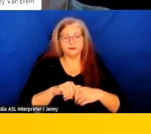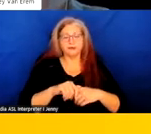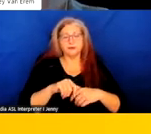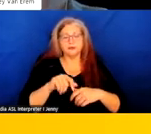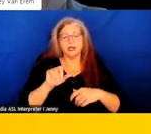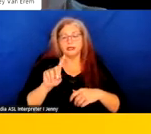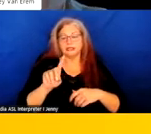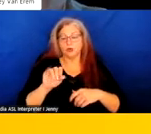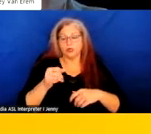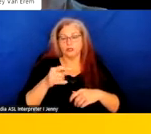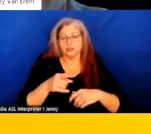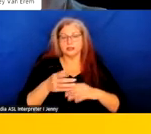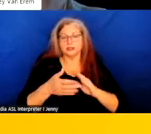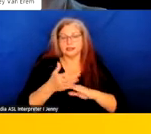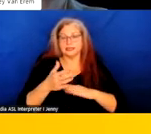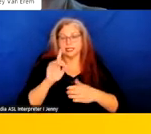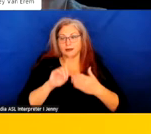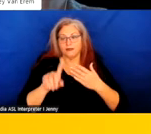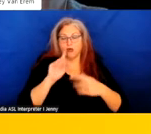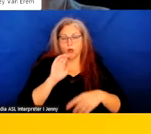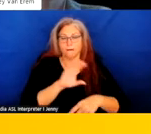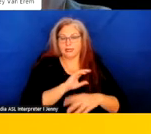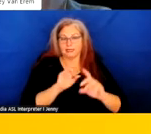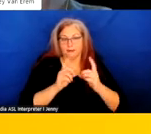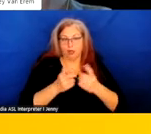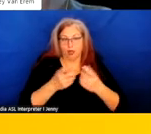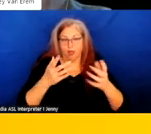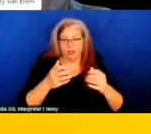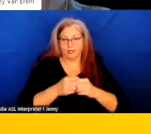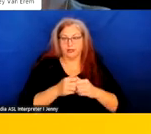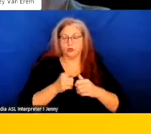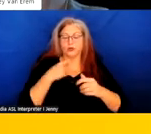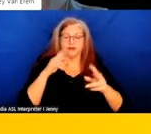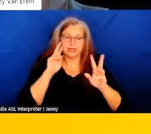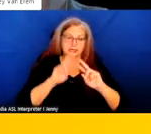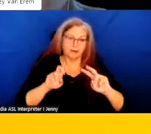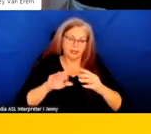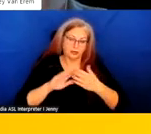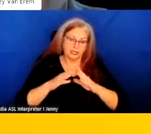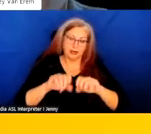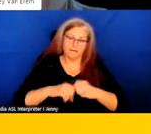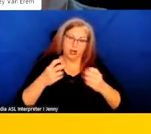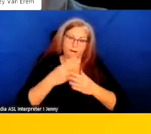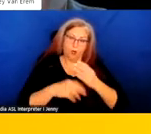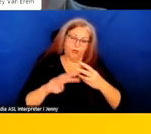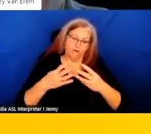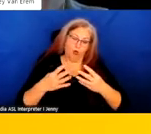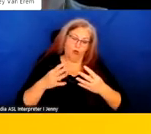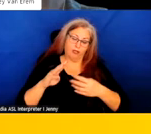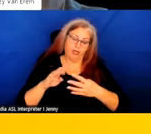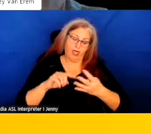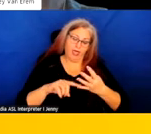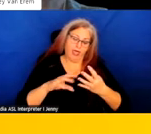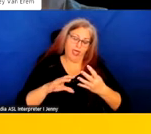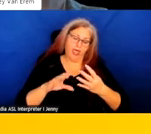Department of Justice has conducted investigations of police departments, and we've examined whether cities have violated both the Fourth Amendment and the